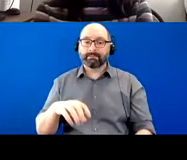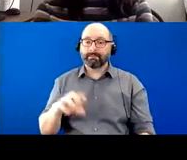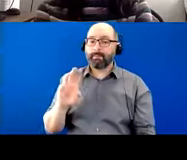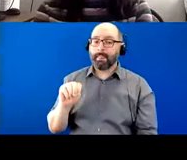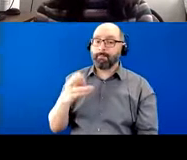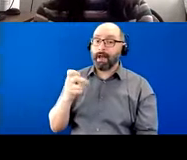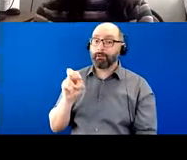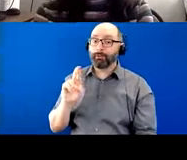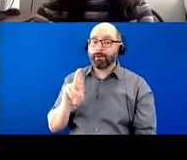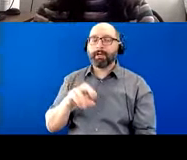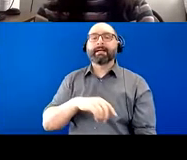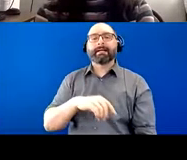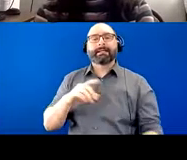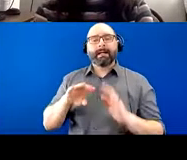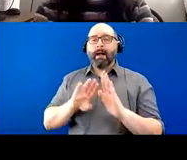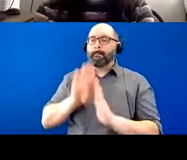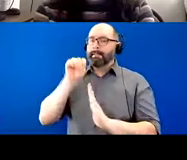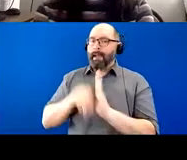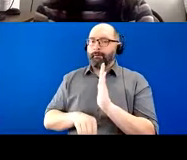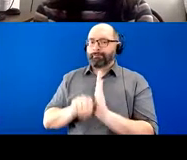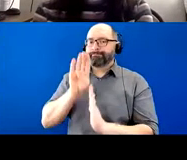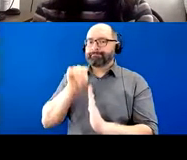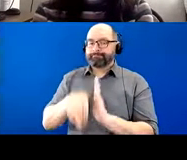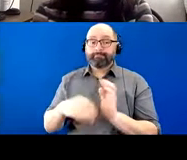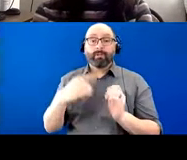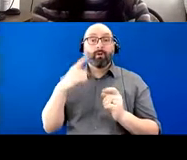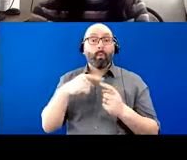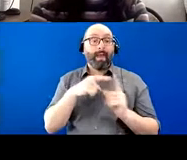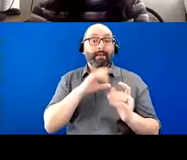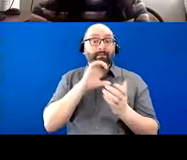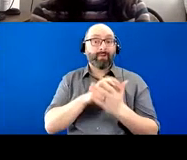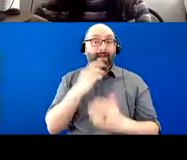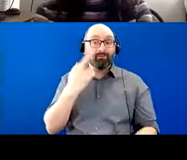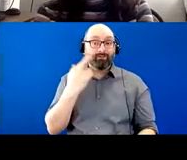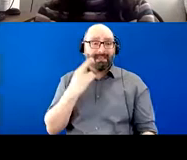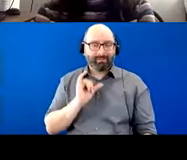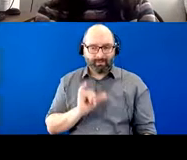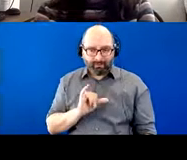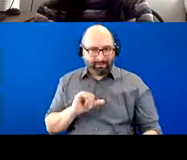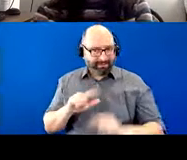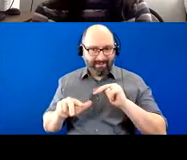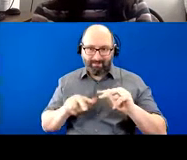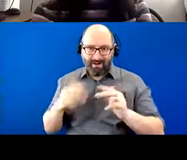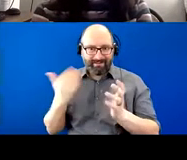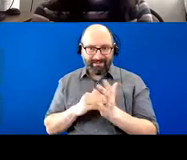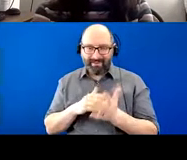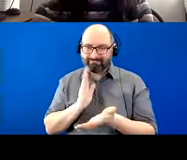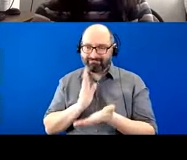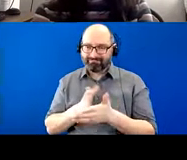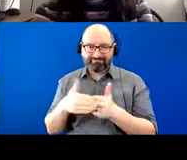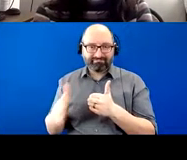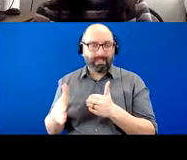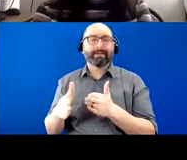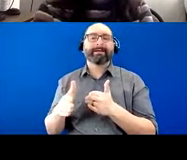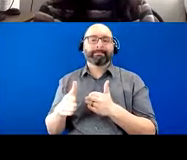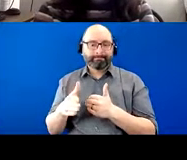particularly when she realized he wouldn't be able to walk again. That was really difficult to cope with. Um, she felt encouraged